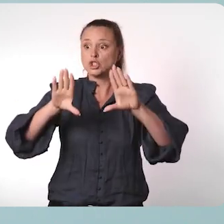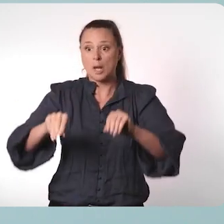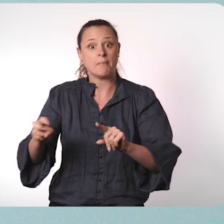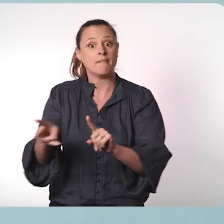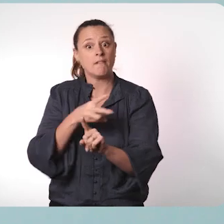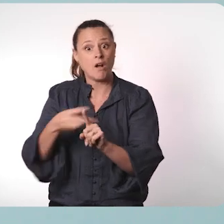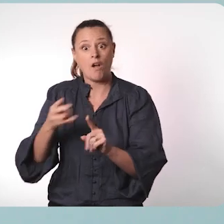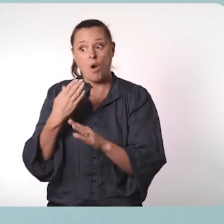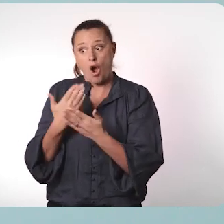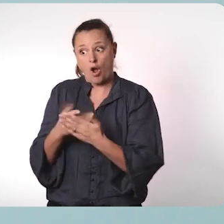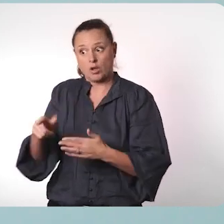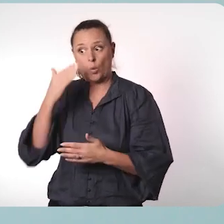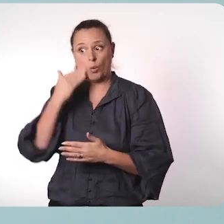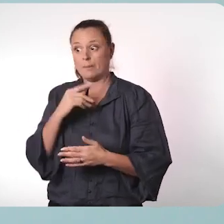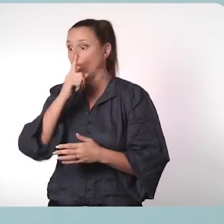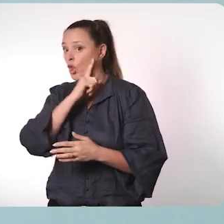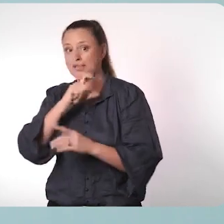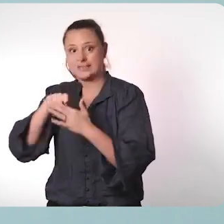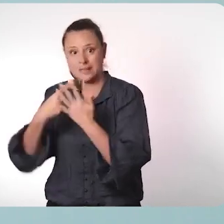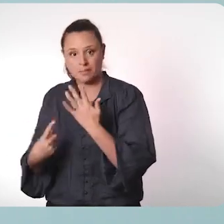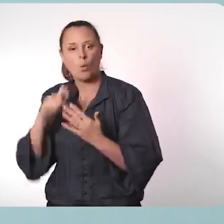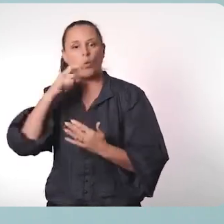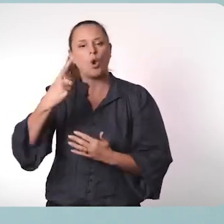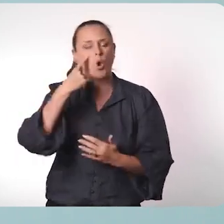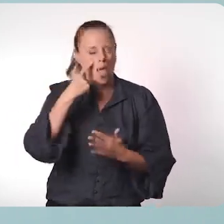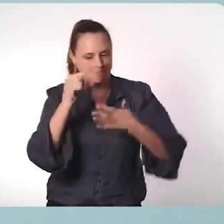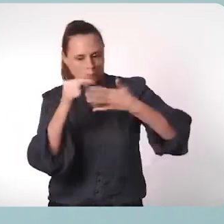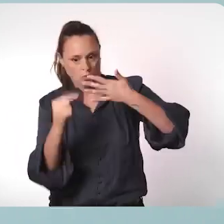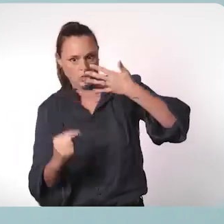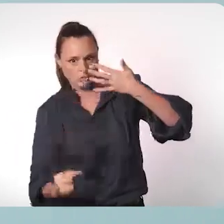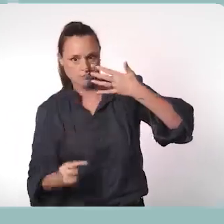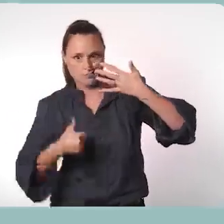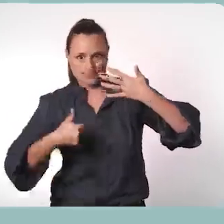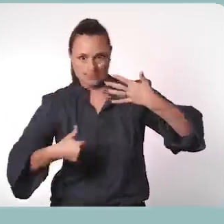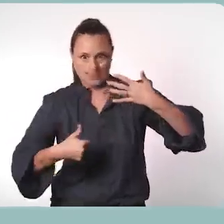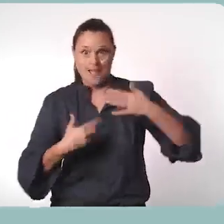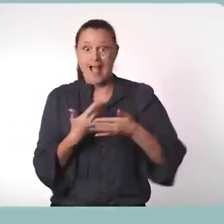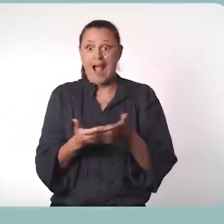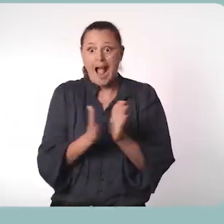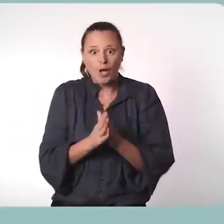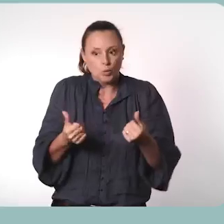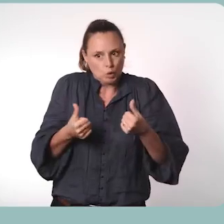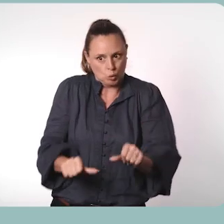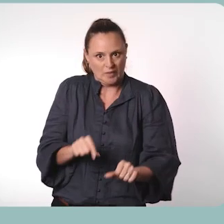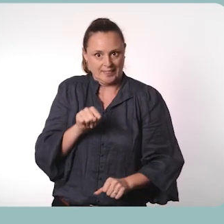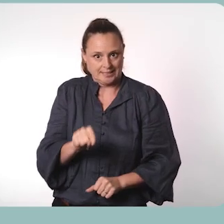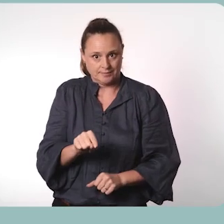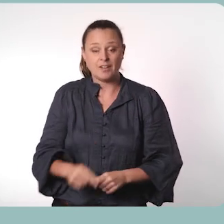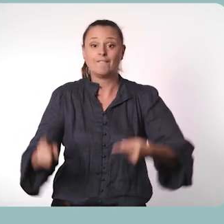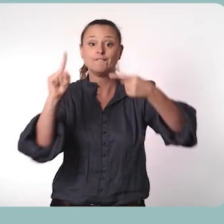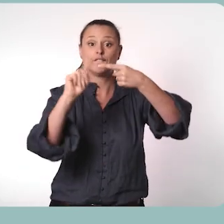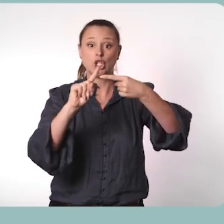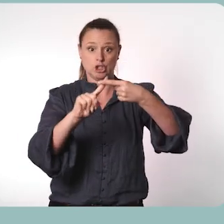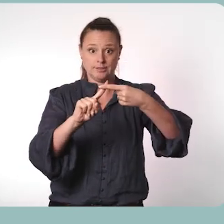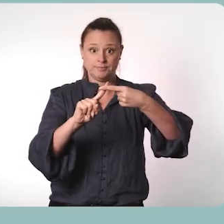disabilities. Let's break them down and see how we can use them in our workplaces and communities. Action one is all about changing